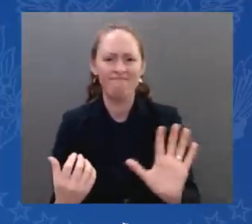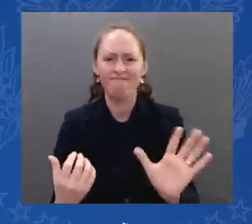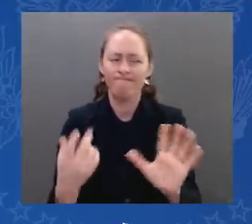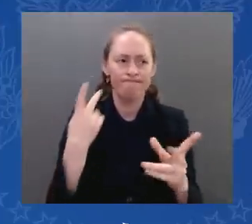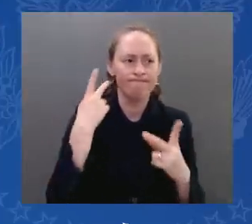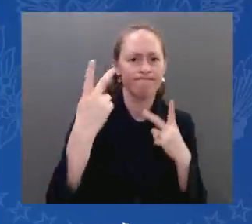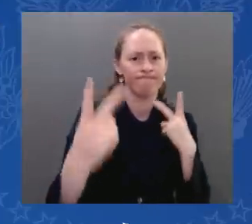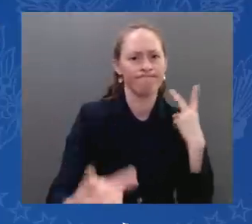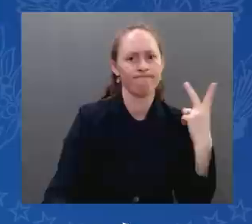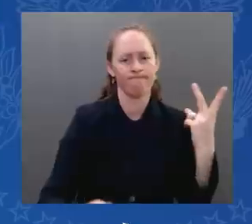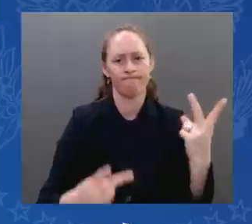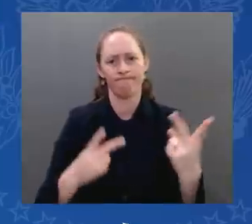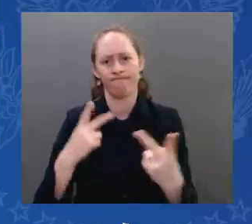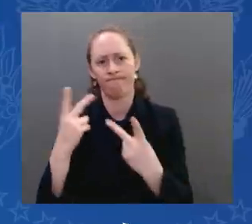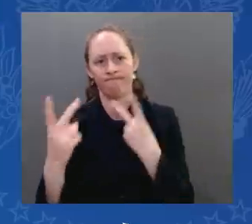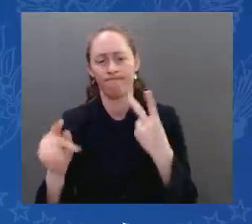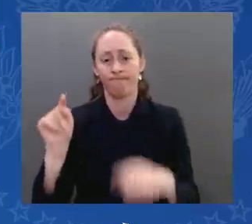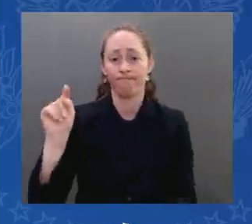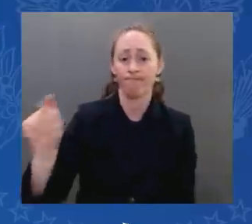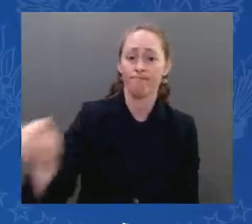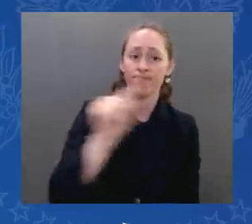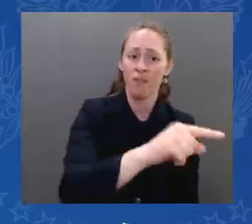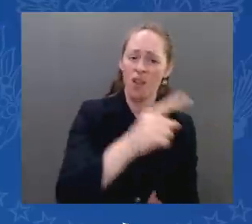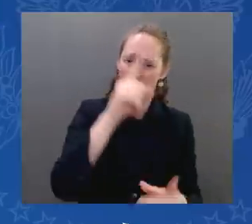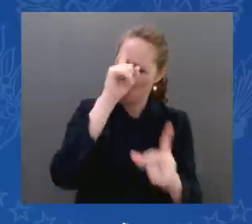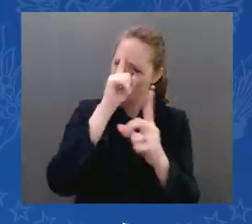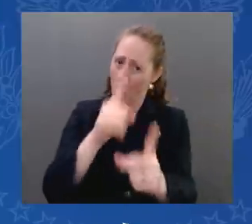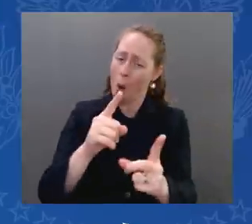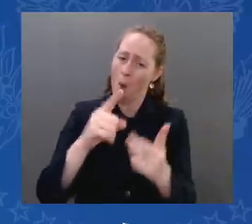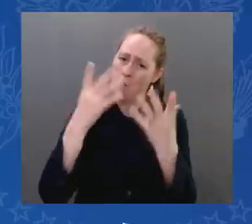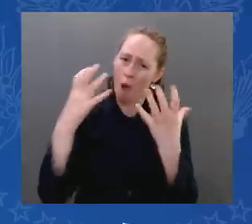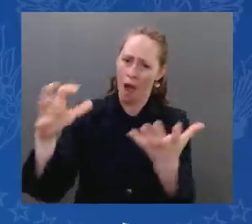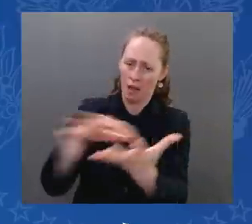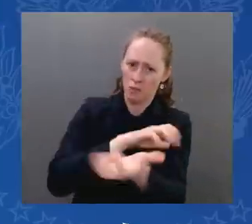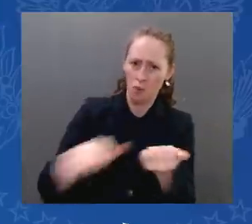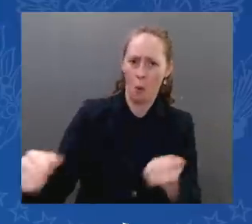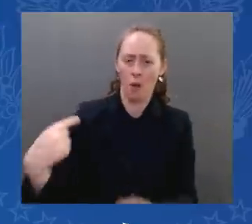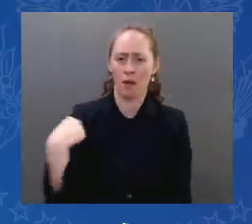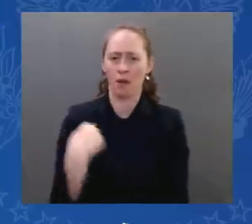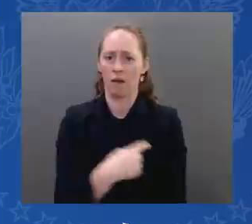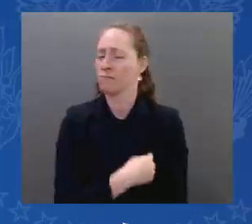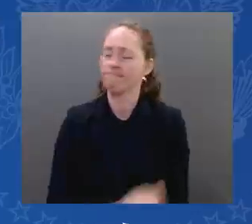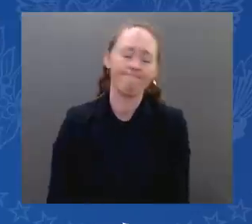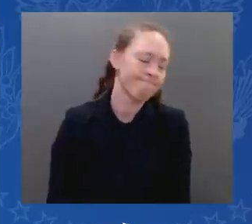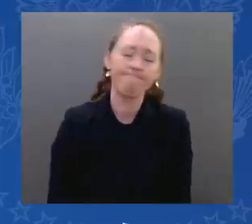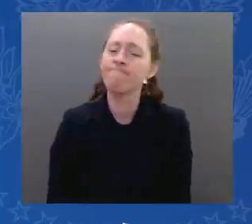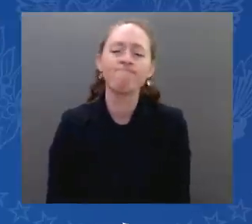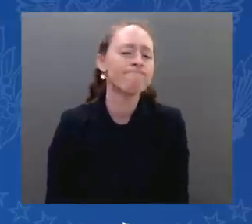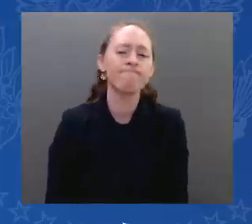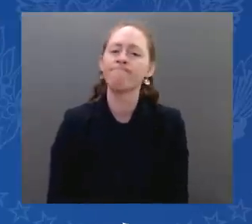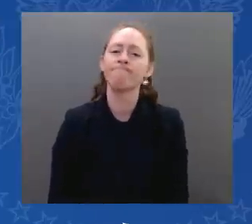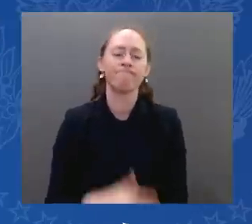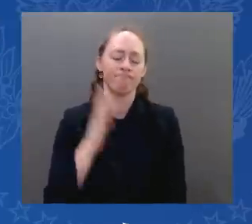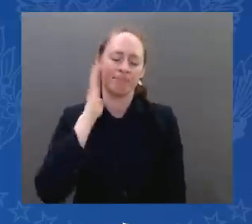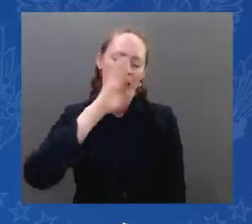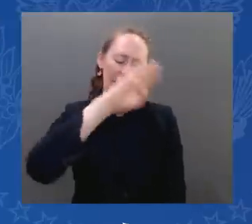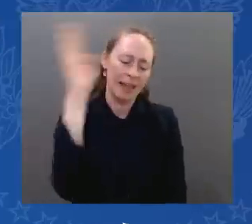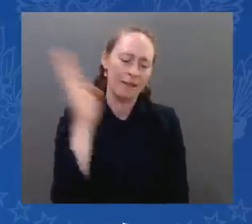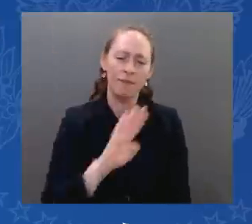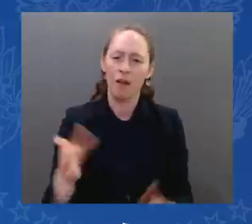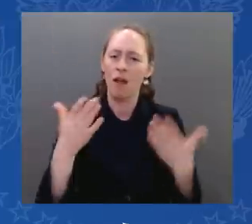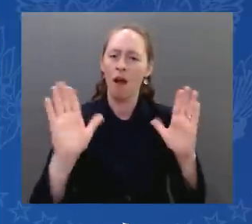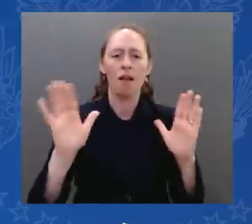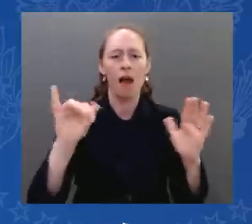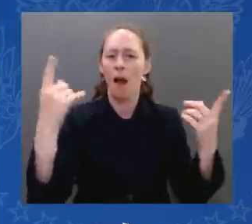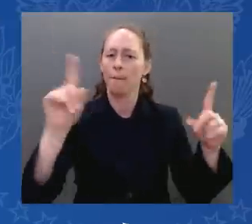Words will not stop them, Mr. President. Diplomacy will not stop them. The only thing that will